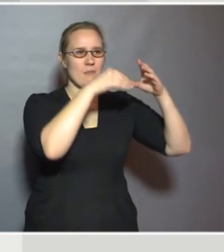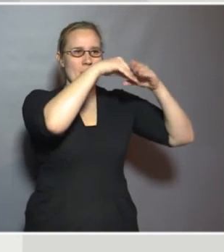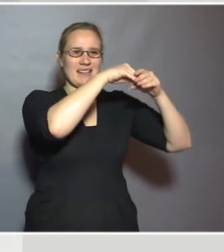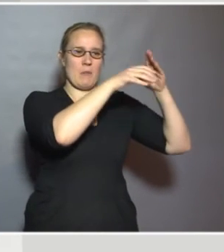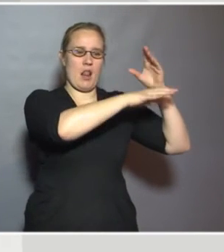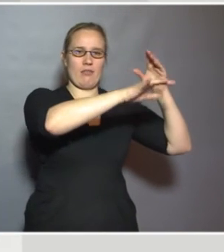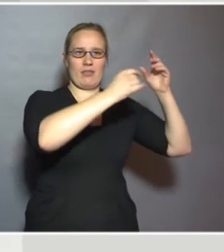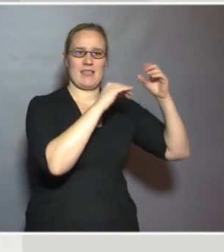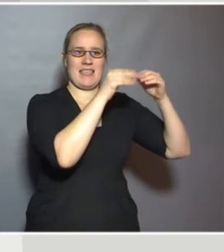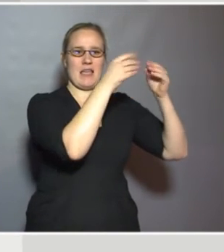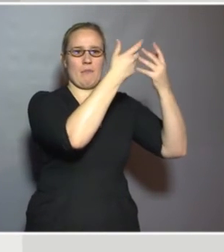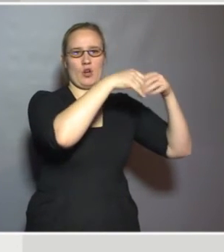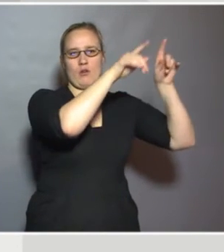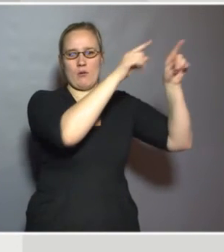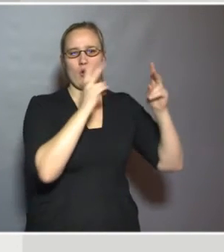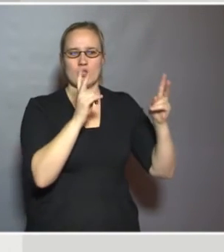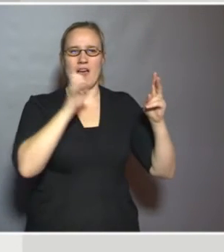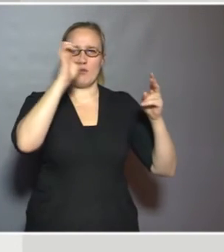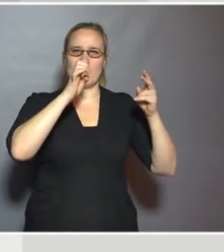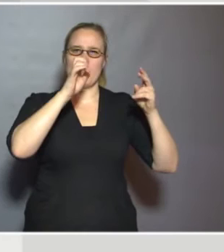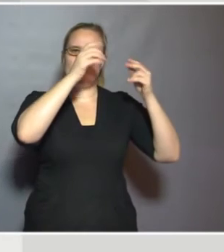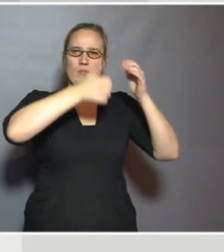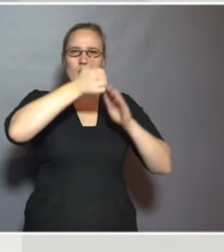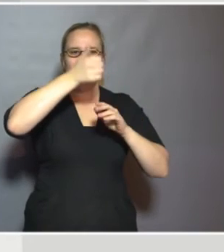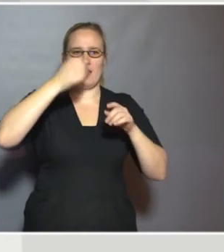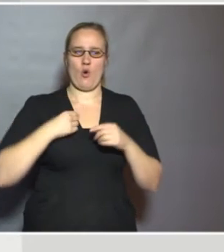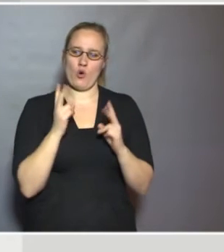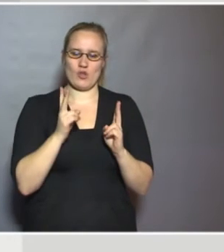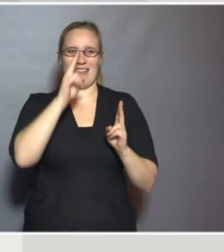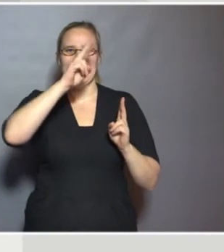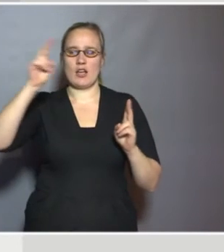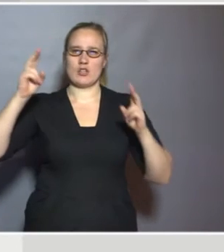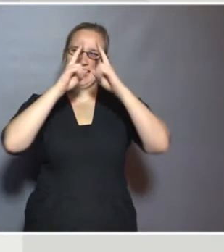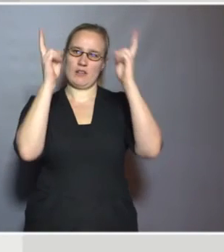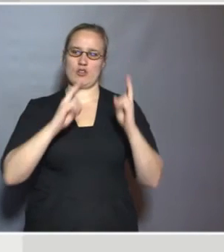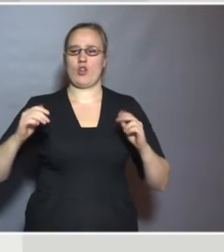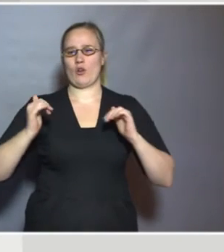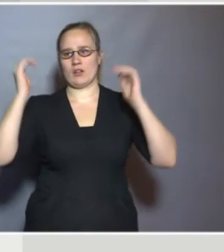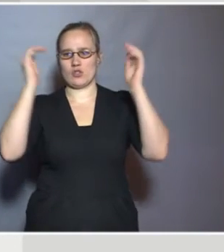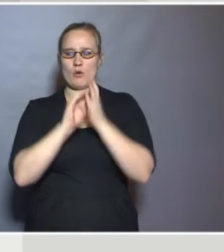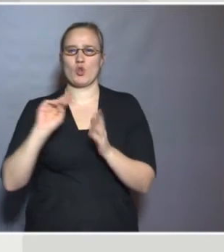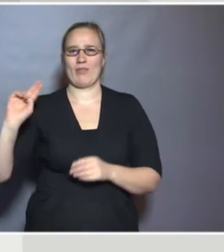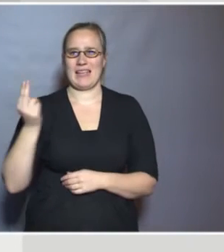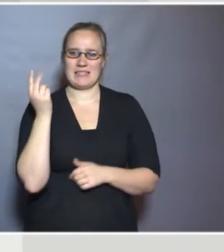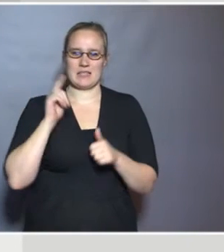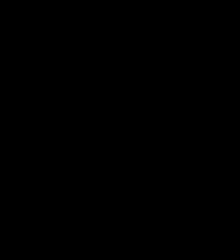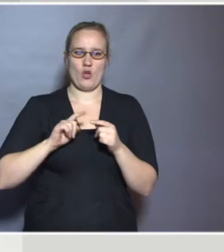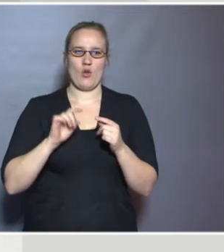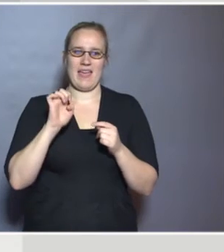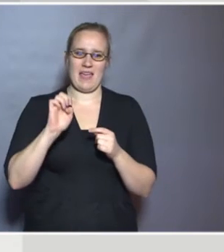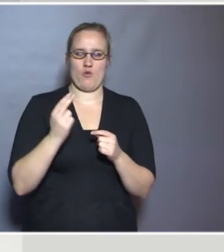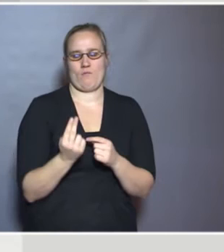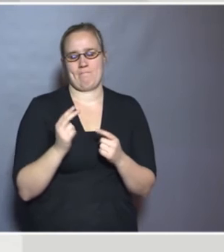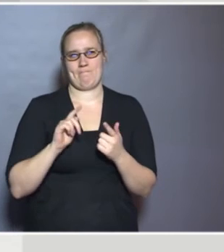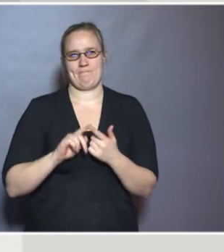as well as by the European Commission and international organisations such as UNESCO and the United Nations.